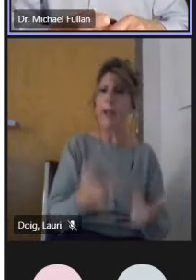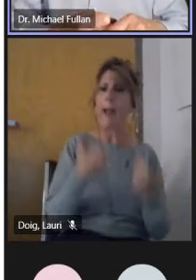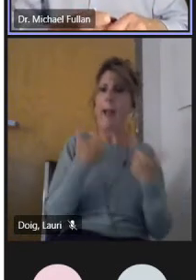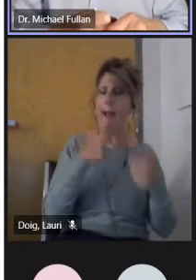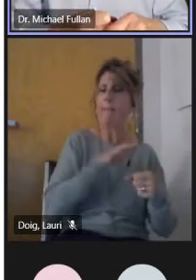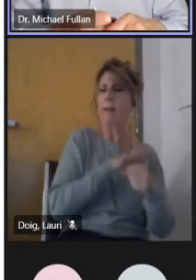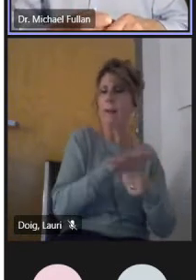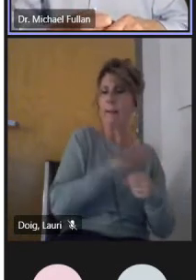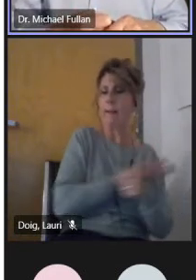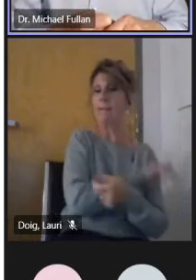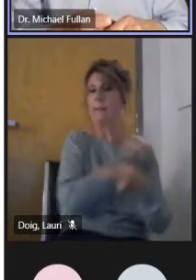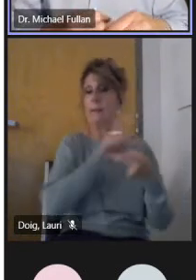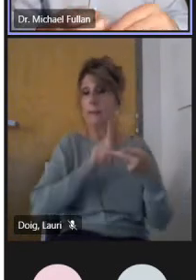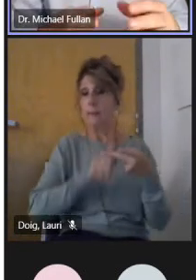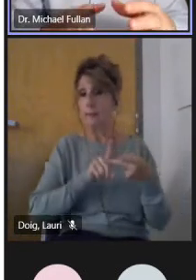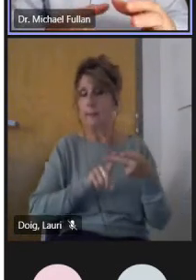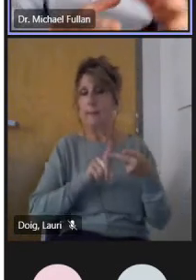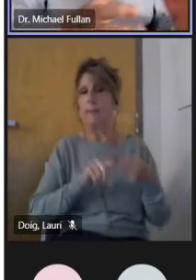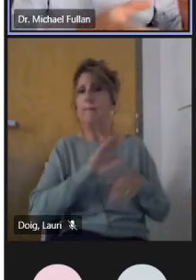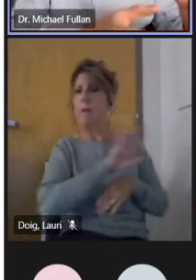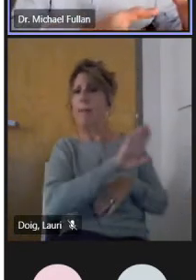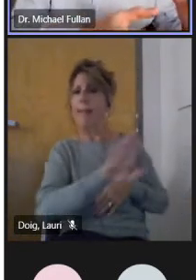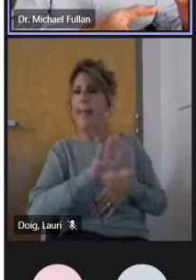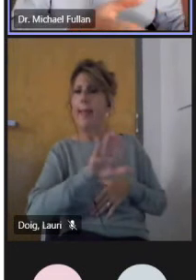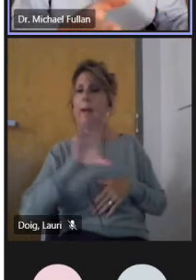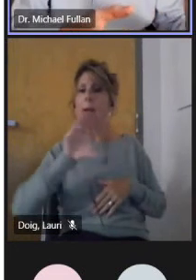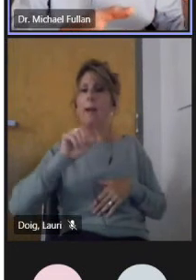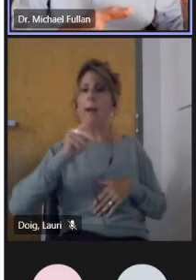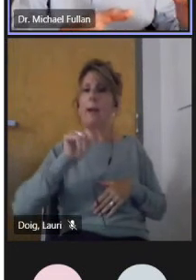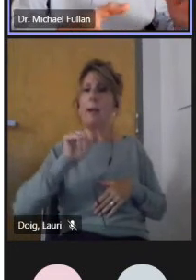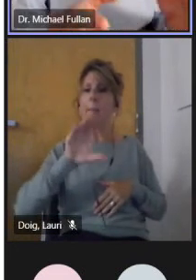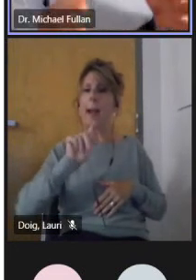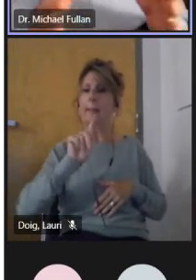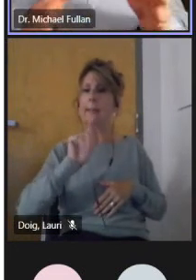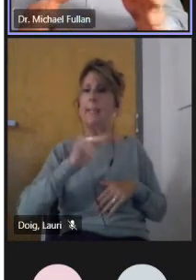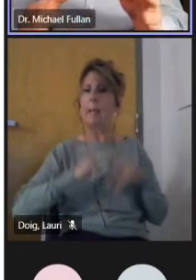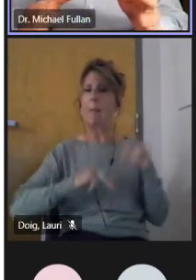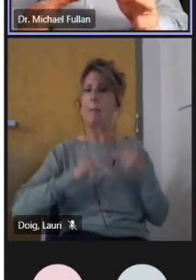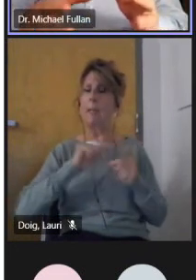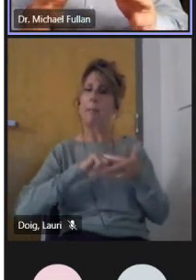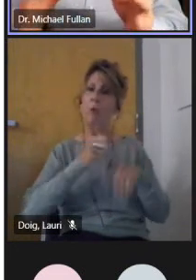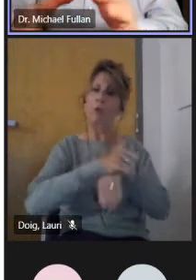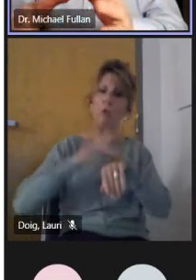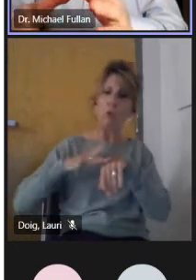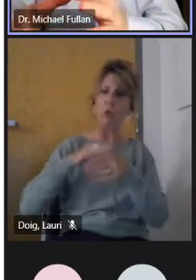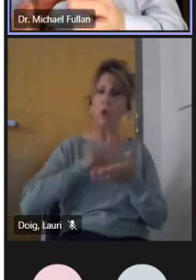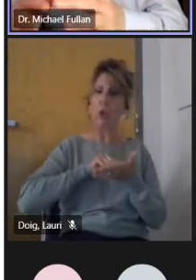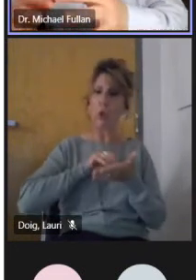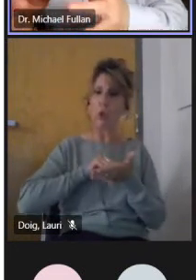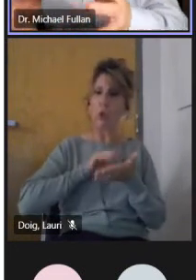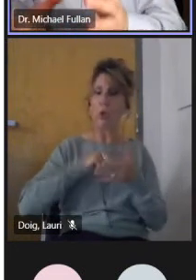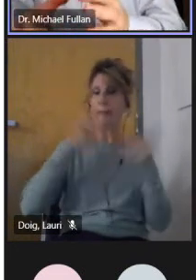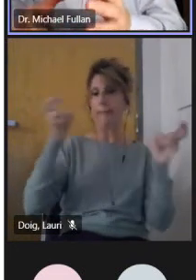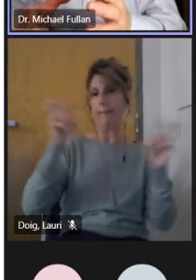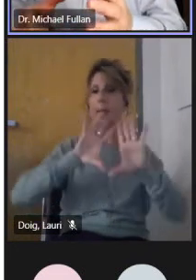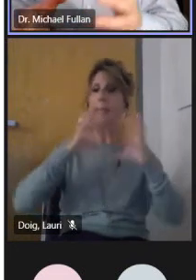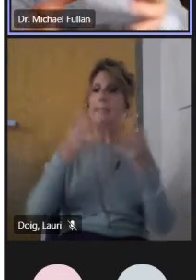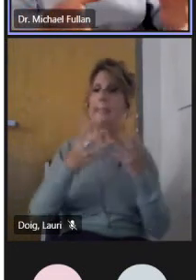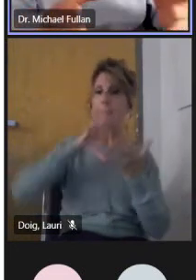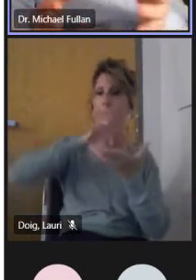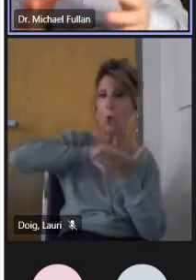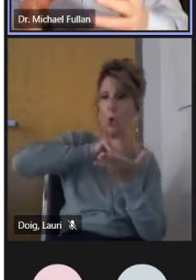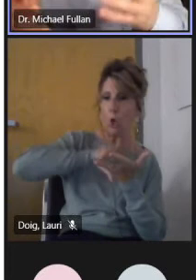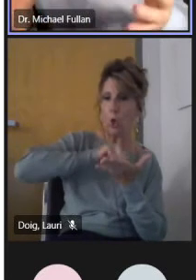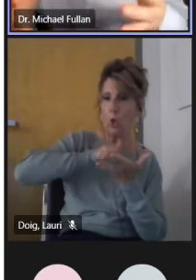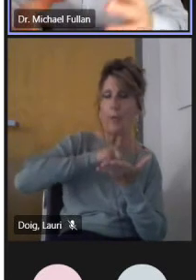capacity building such as early learning. We know this such as deep learning, which is different than